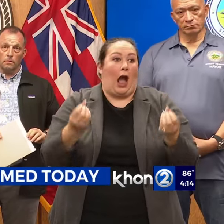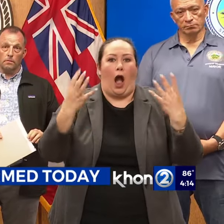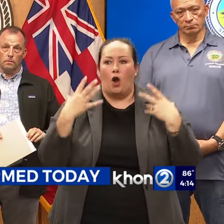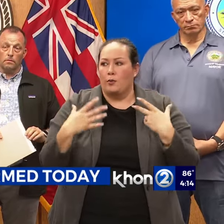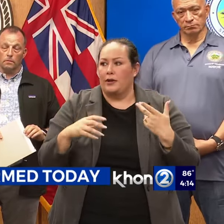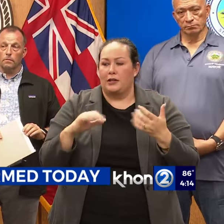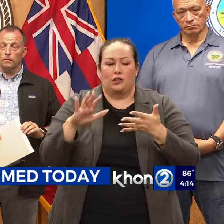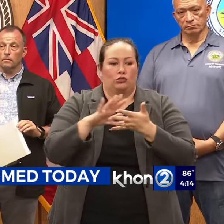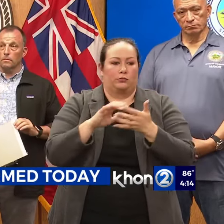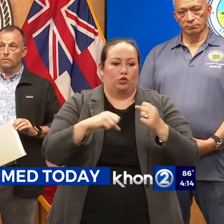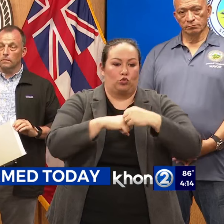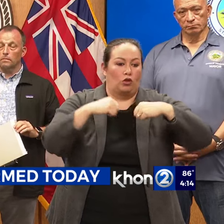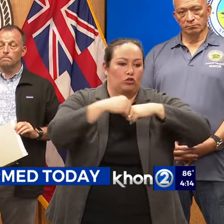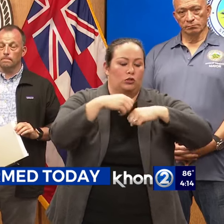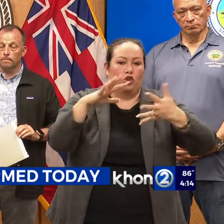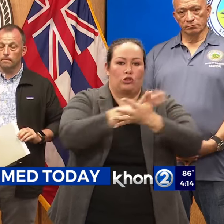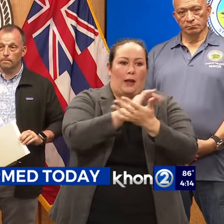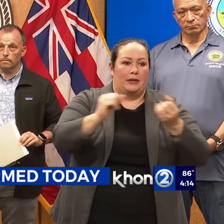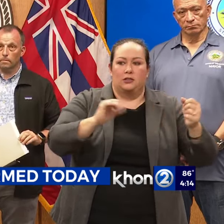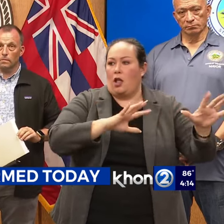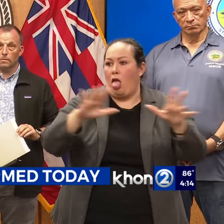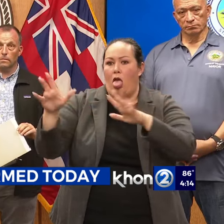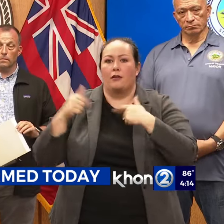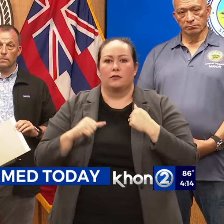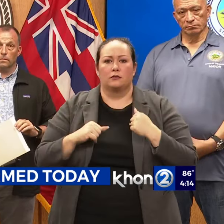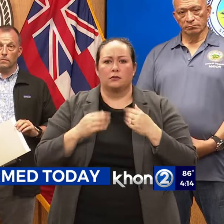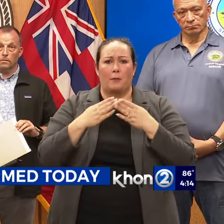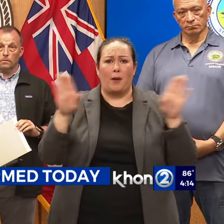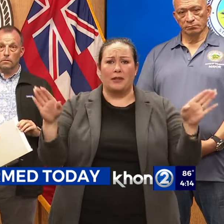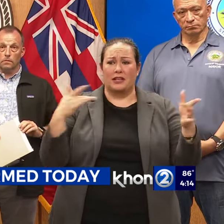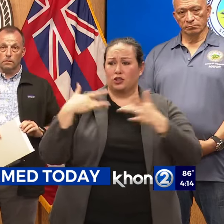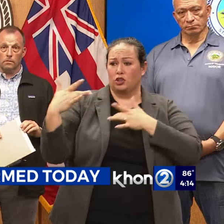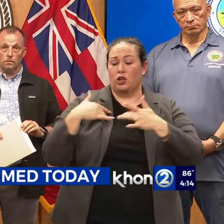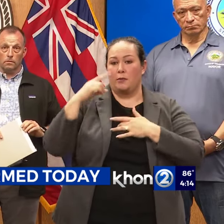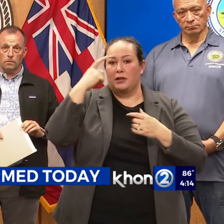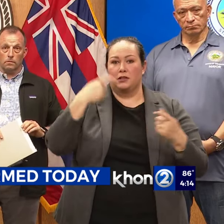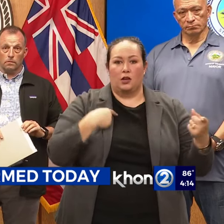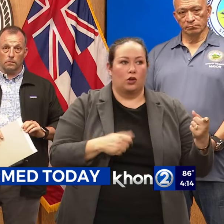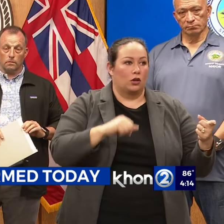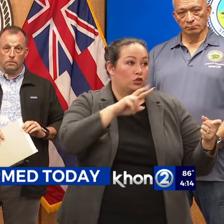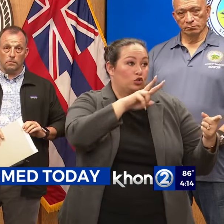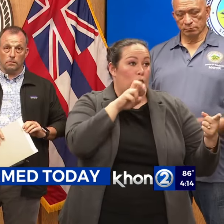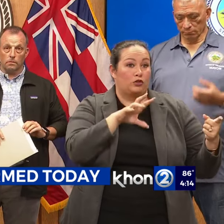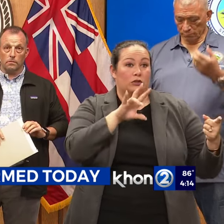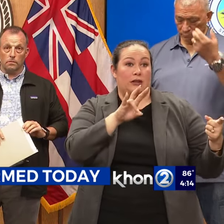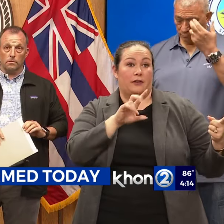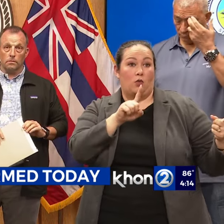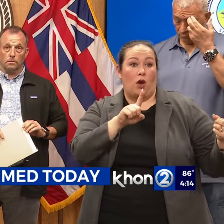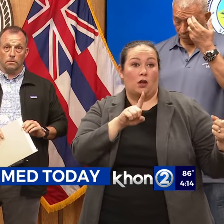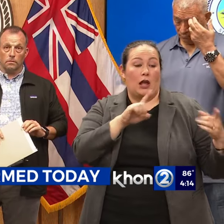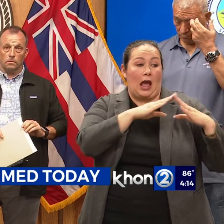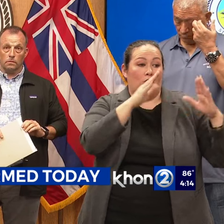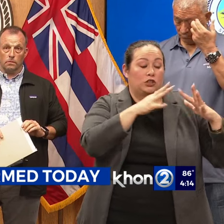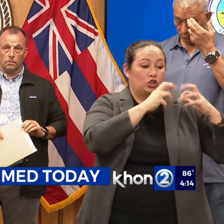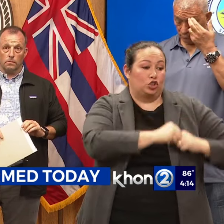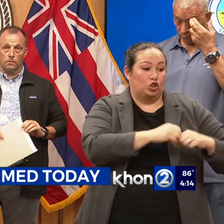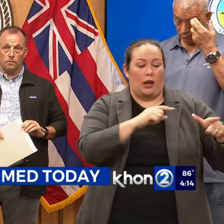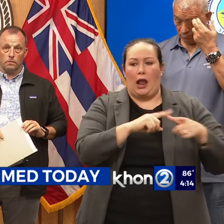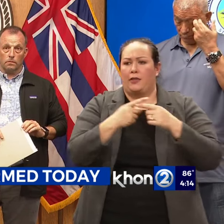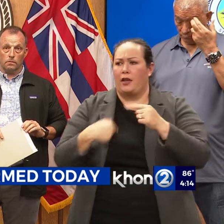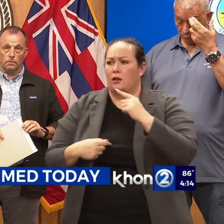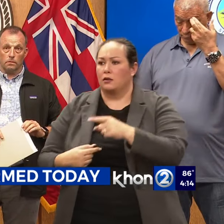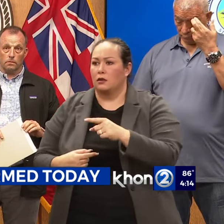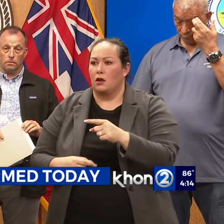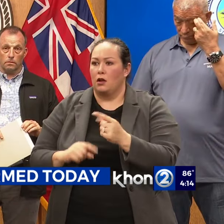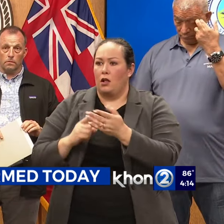structures have been damaged. So, you know, the public is concerned because one day they hear 271 structures. The next day they're public